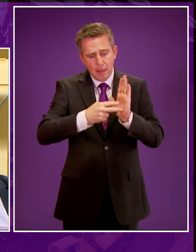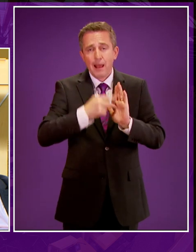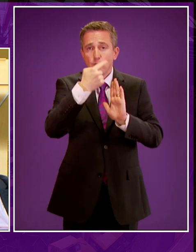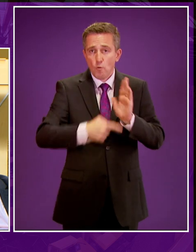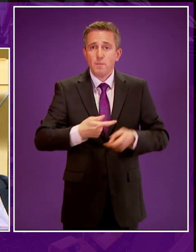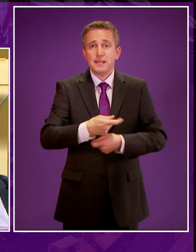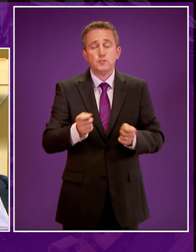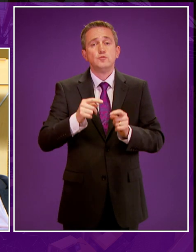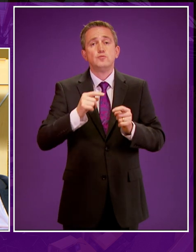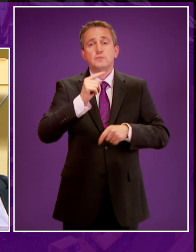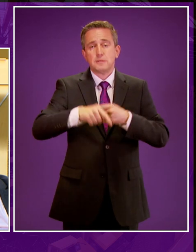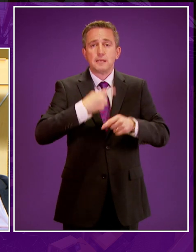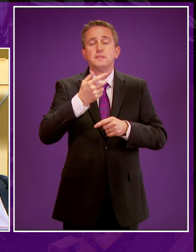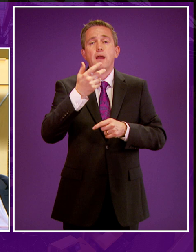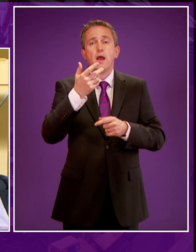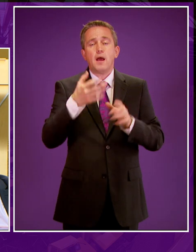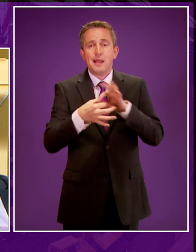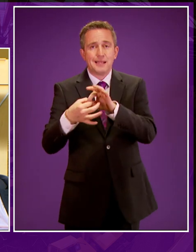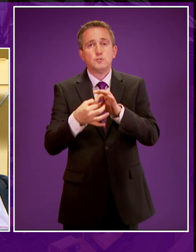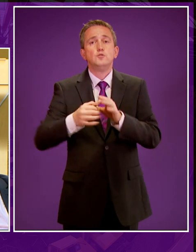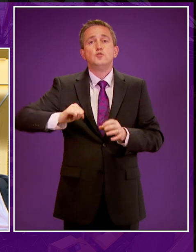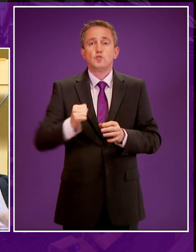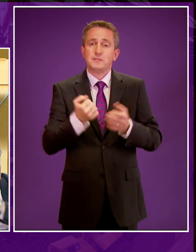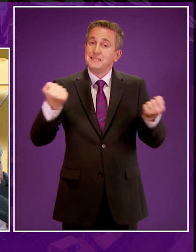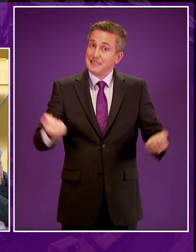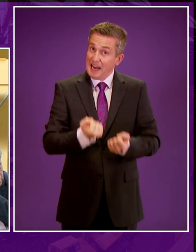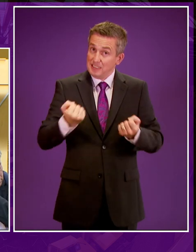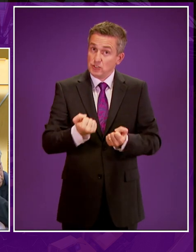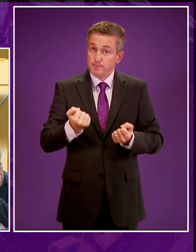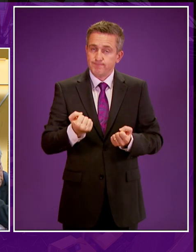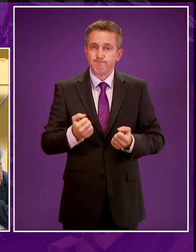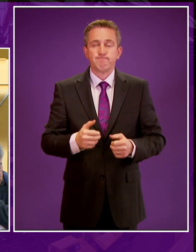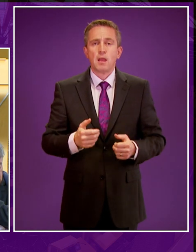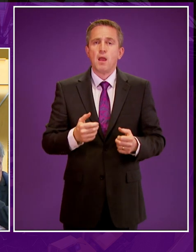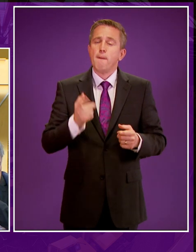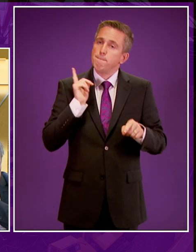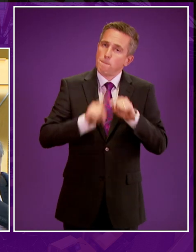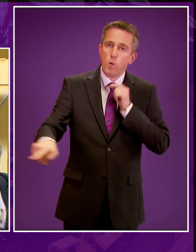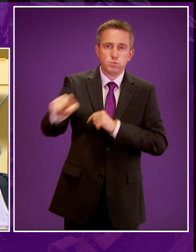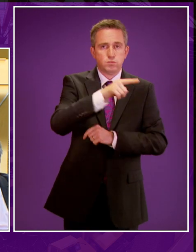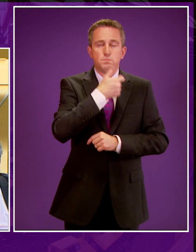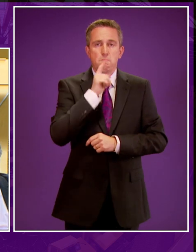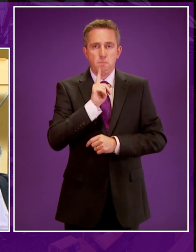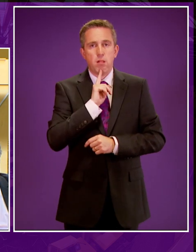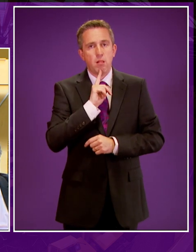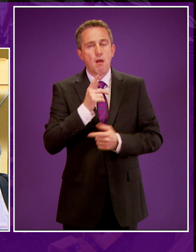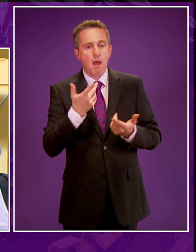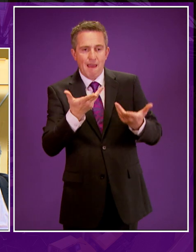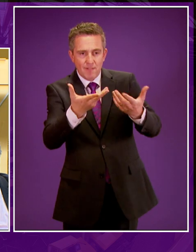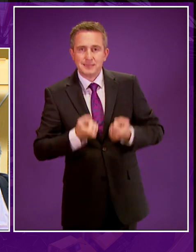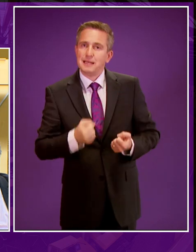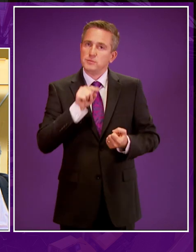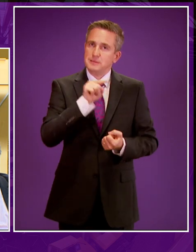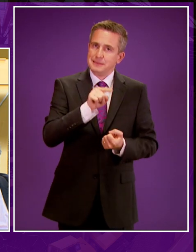iterations of Scotland's energy strategy. Presiding officer, our decision has been welcomed by many across Scotland, particularly in those areas that would be most affected.